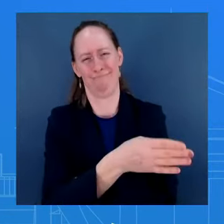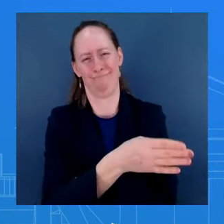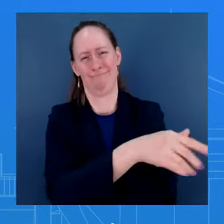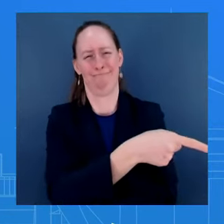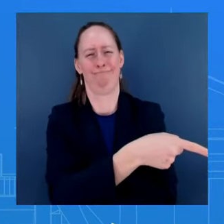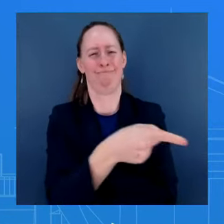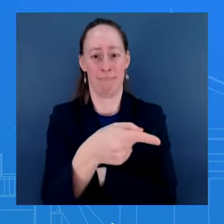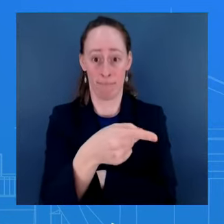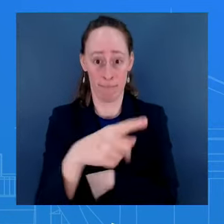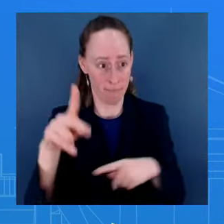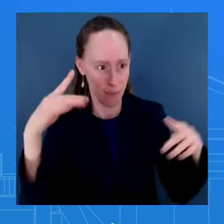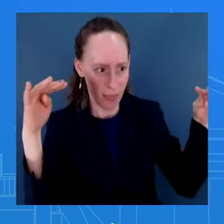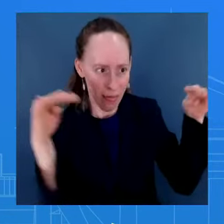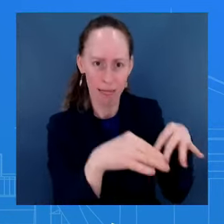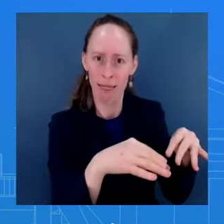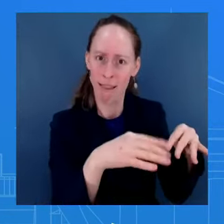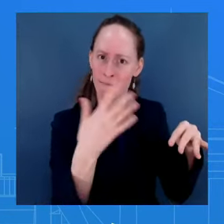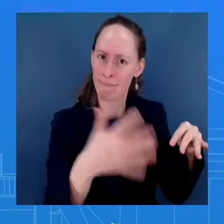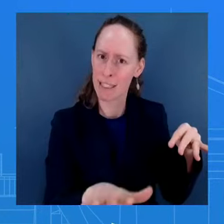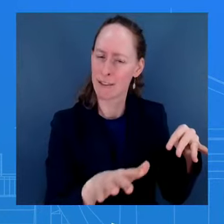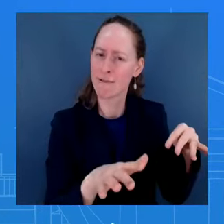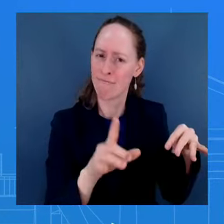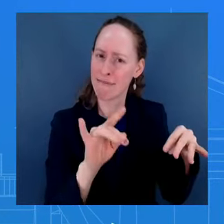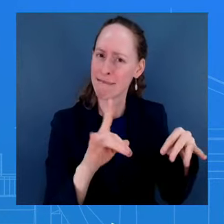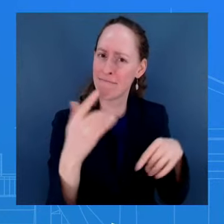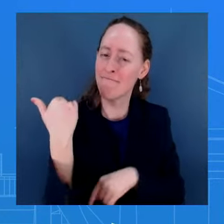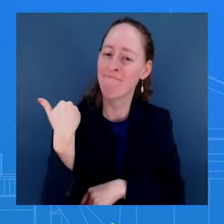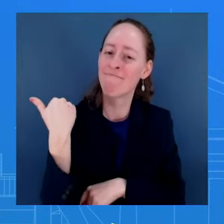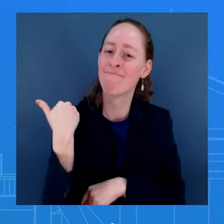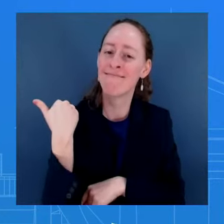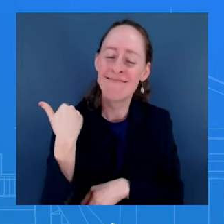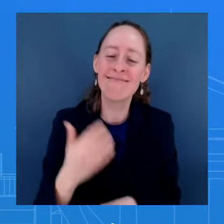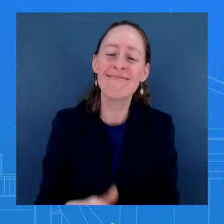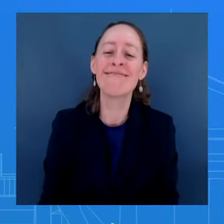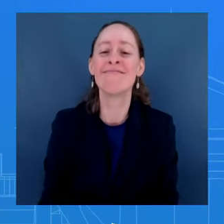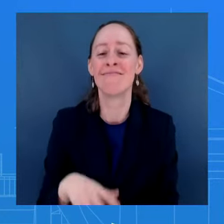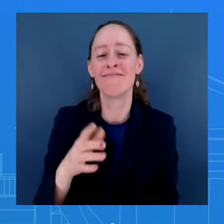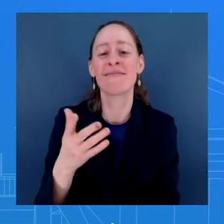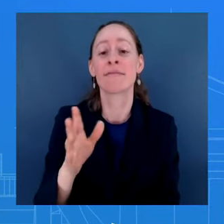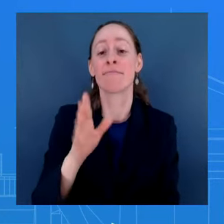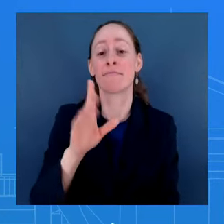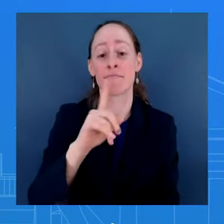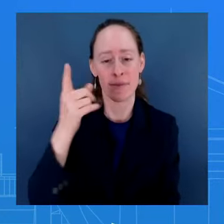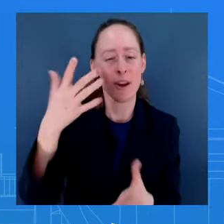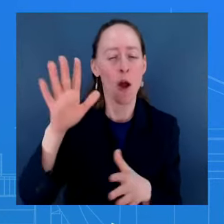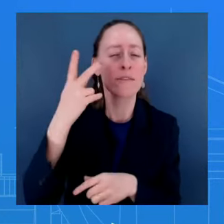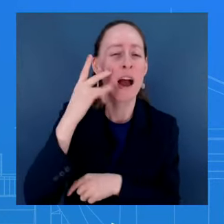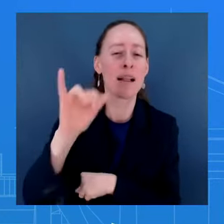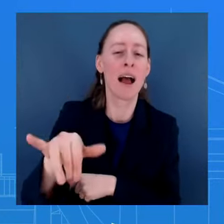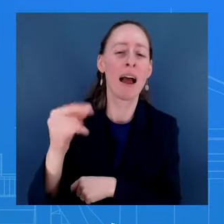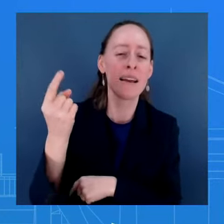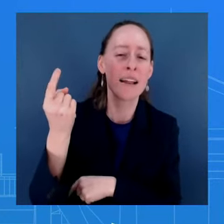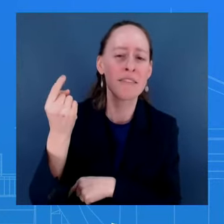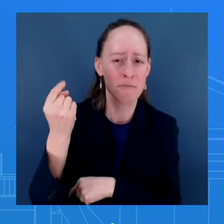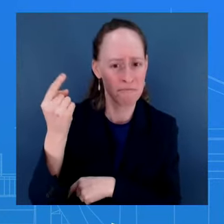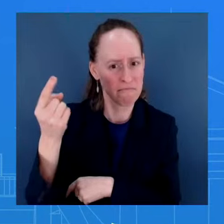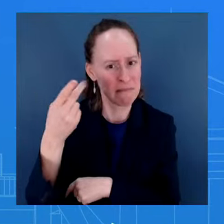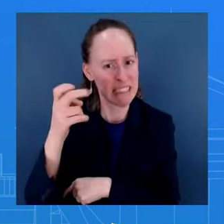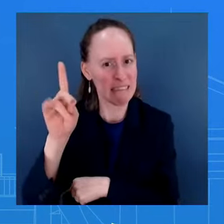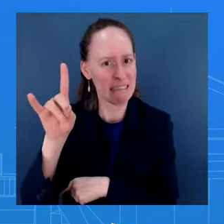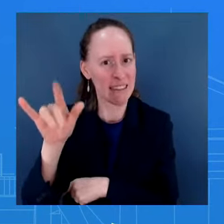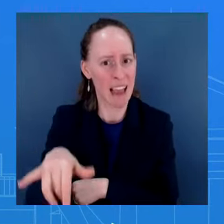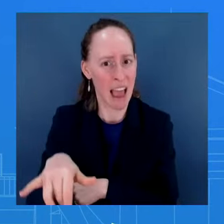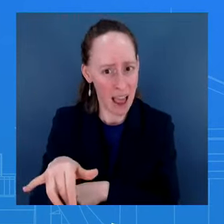you saw him literally do that last year. And, you know, it was something to watch. You all reported on that.